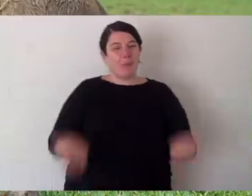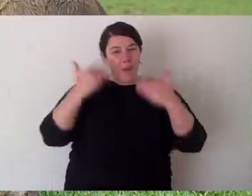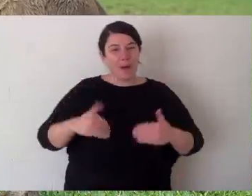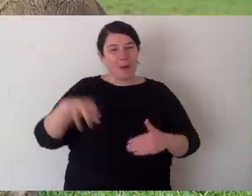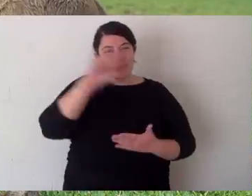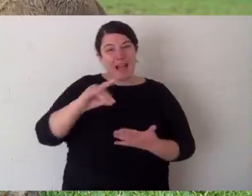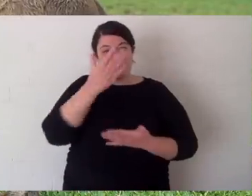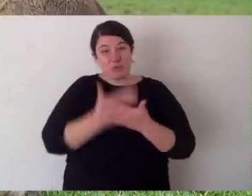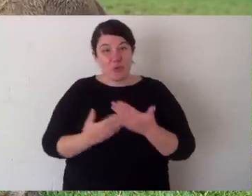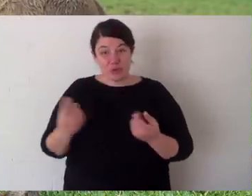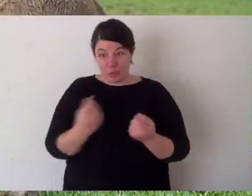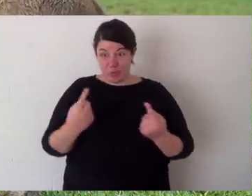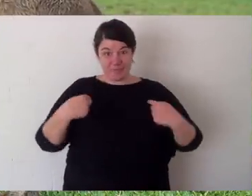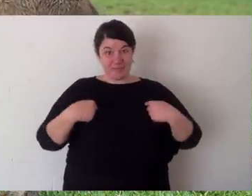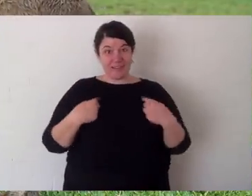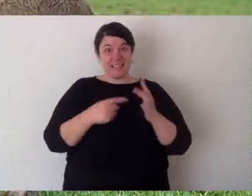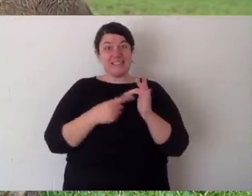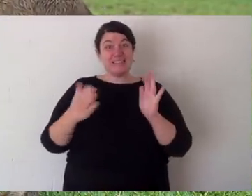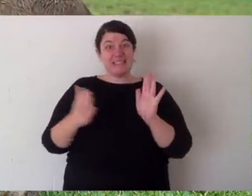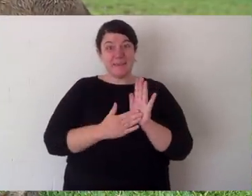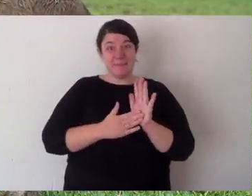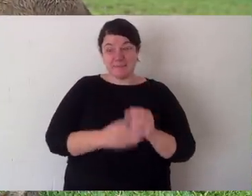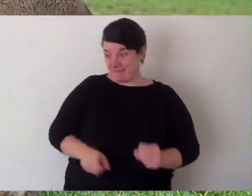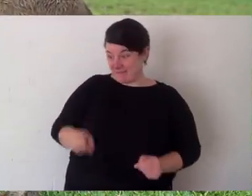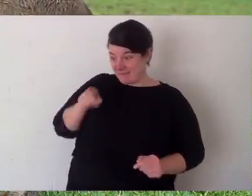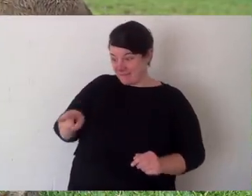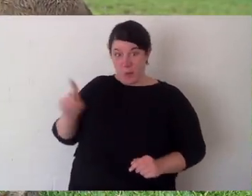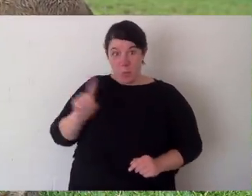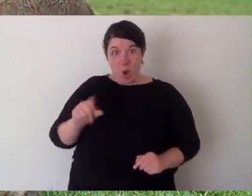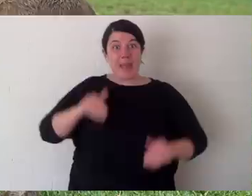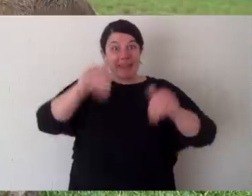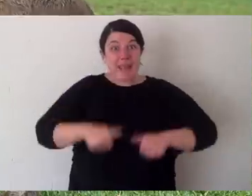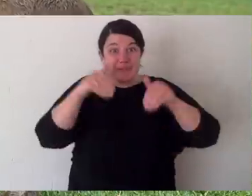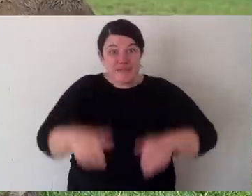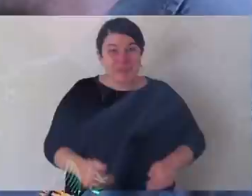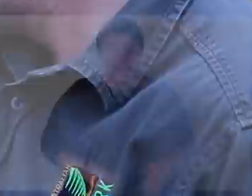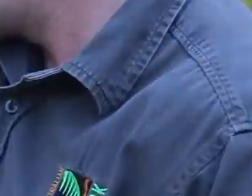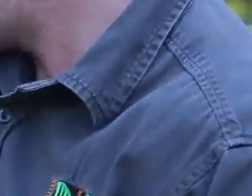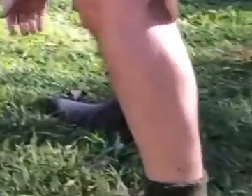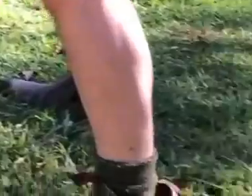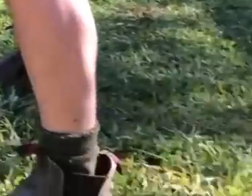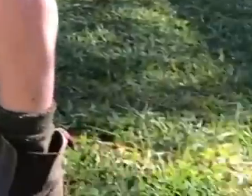Welcome to Animal Tales with Tim Faulkner. That's me, and this is a kangaroo.